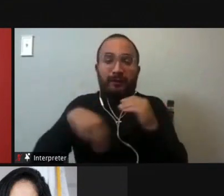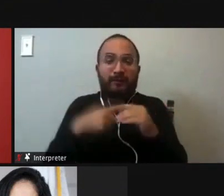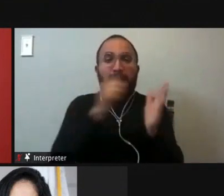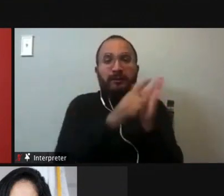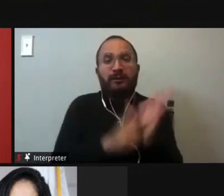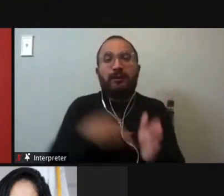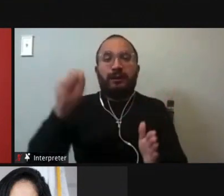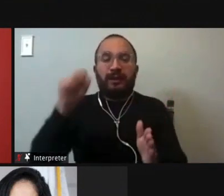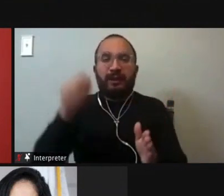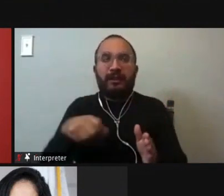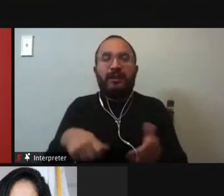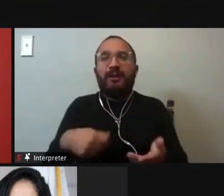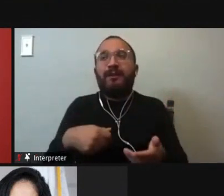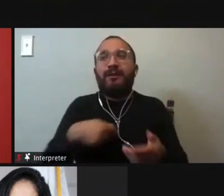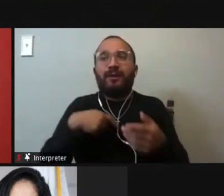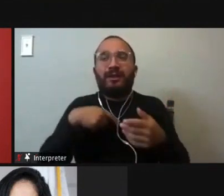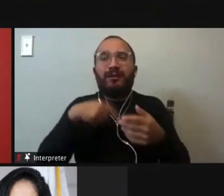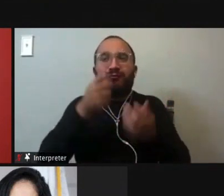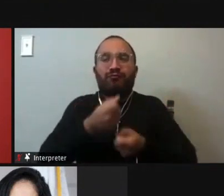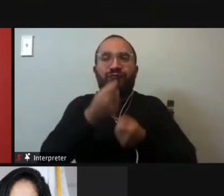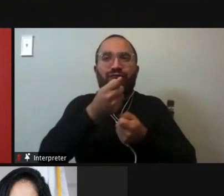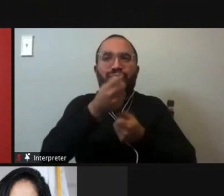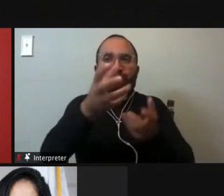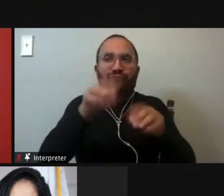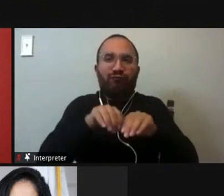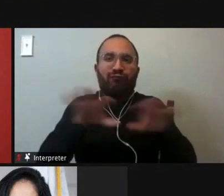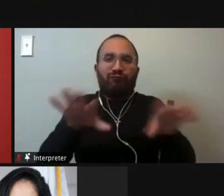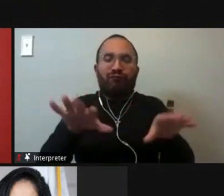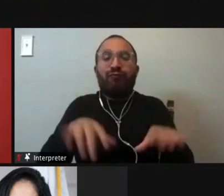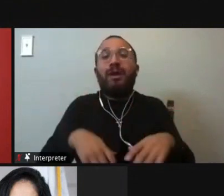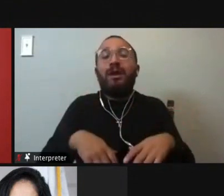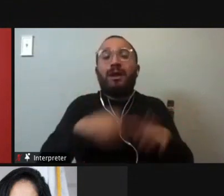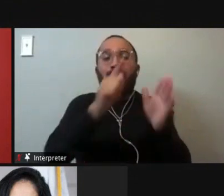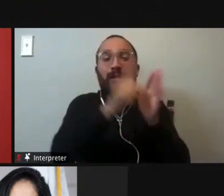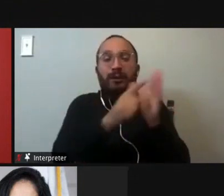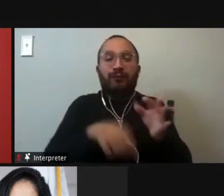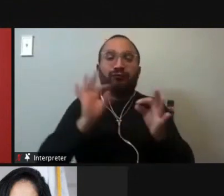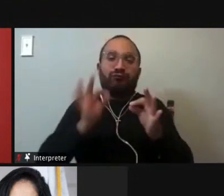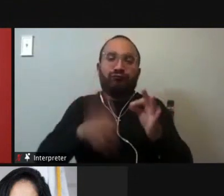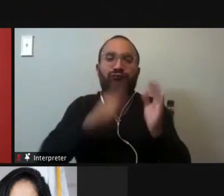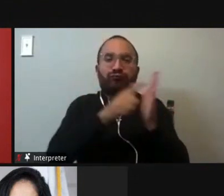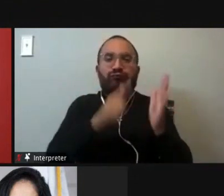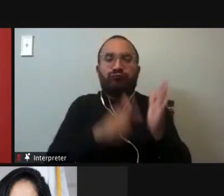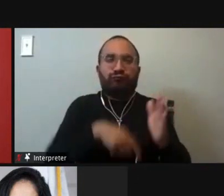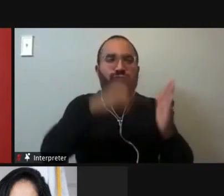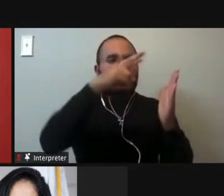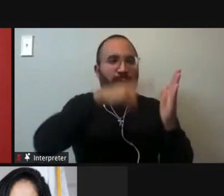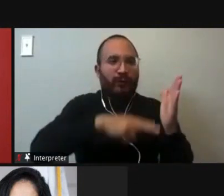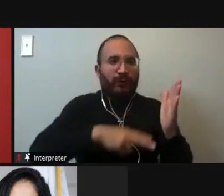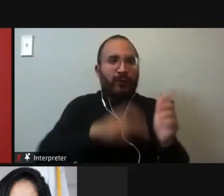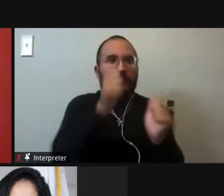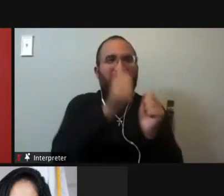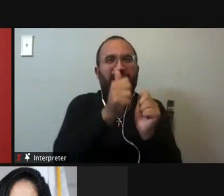Yes. We interpret the law. Yes. We interpret statutes and we read the text. That's what every good judge does,